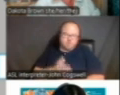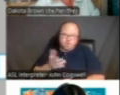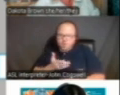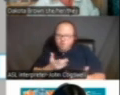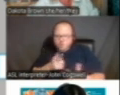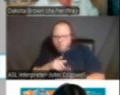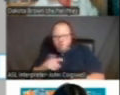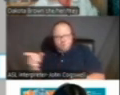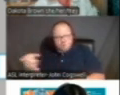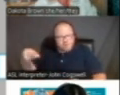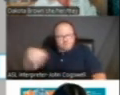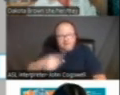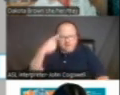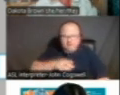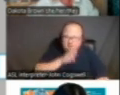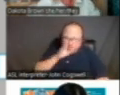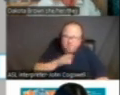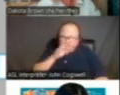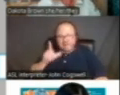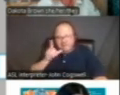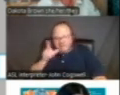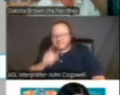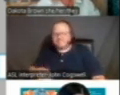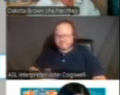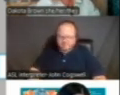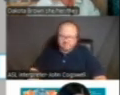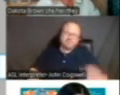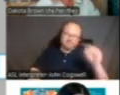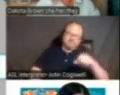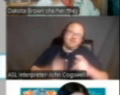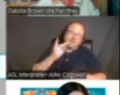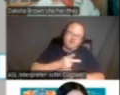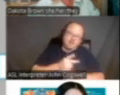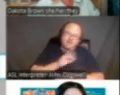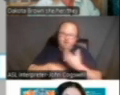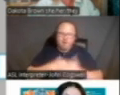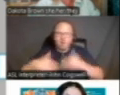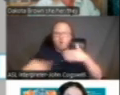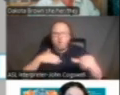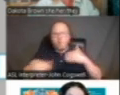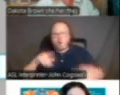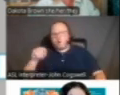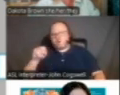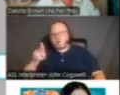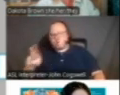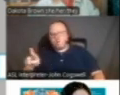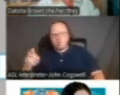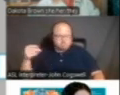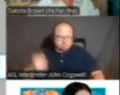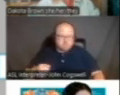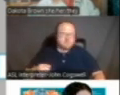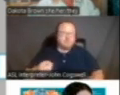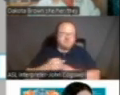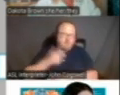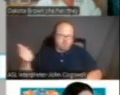lunch, which is good too. Yes, and lunch, and taking care of the walking tour. So that's all taken care of from the